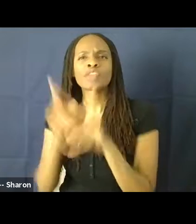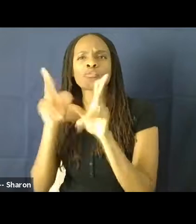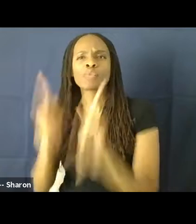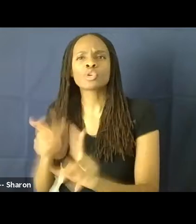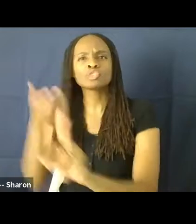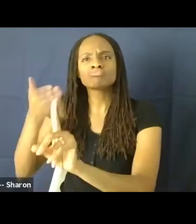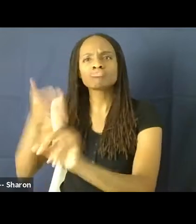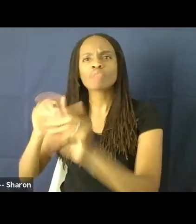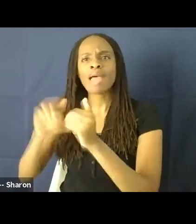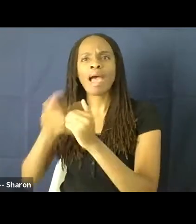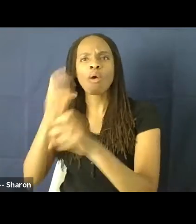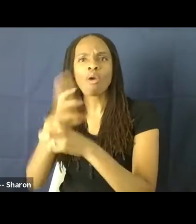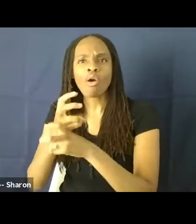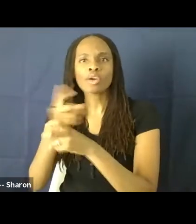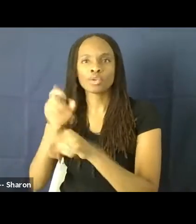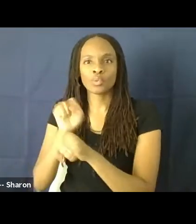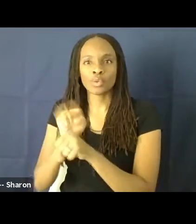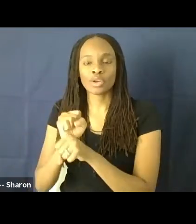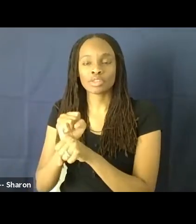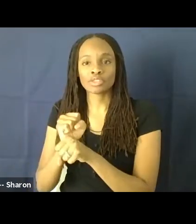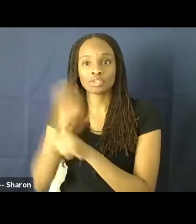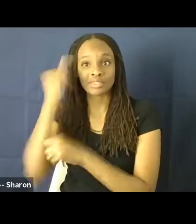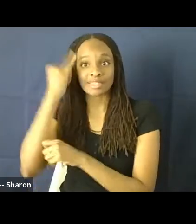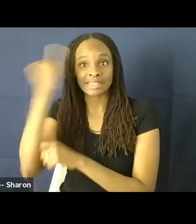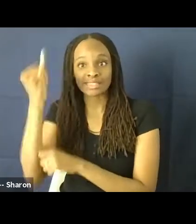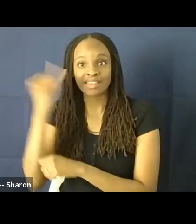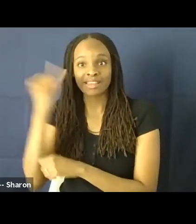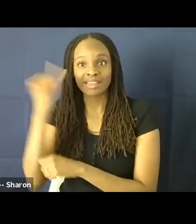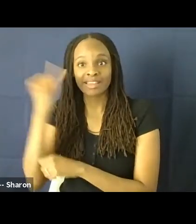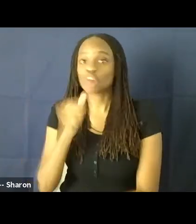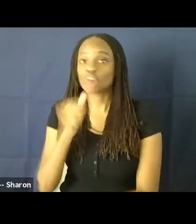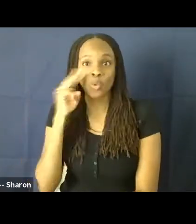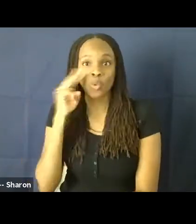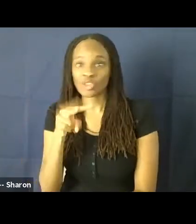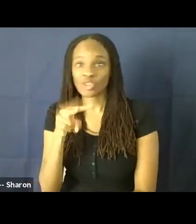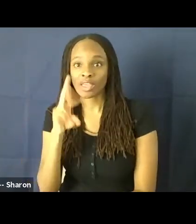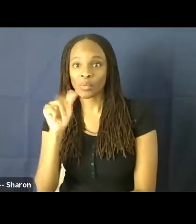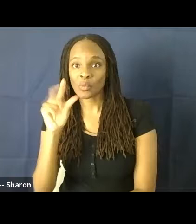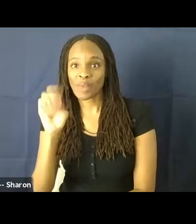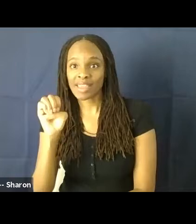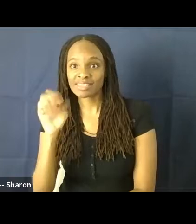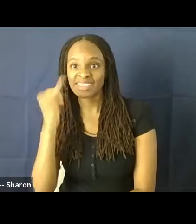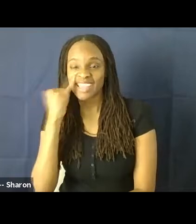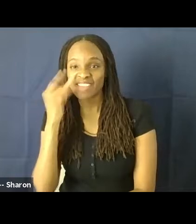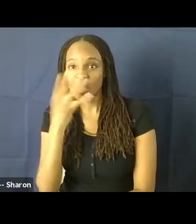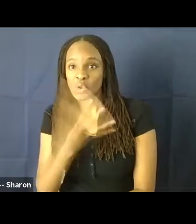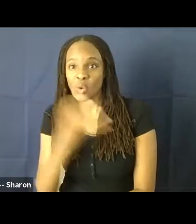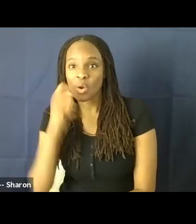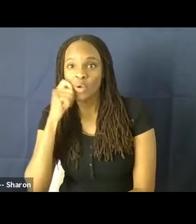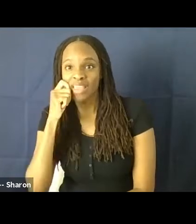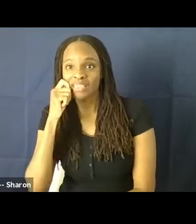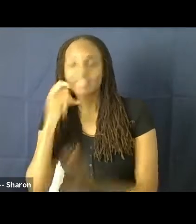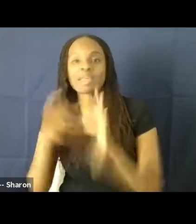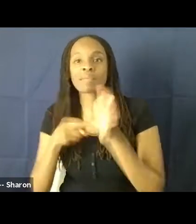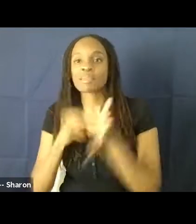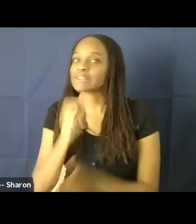how hard you work. So the ideology here is if we don't look at race and we ignore it, then it's not really a problem.